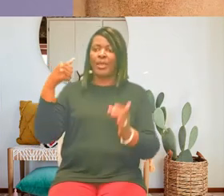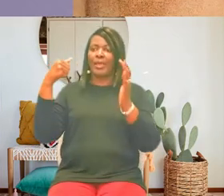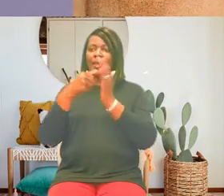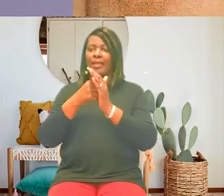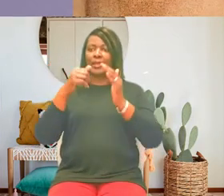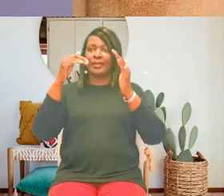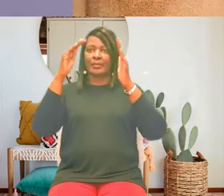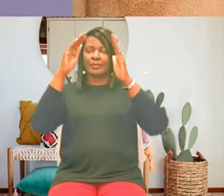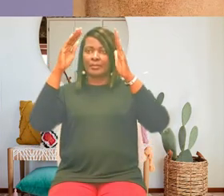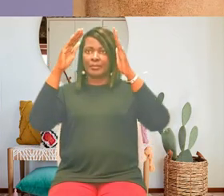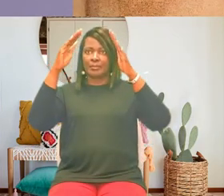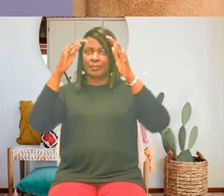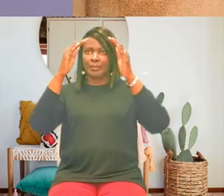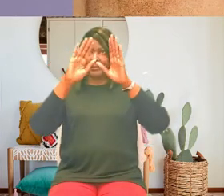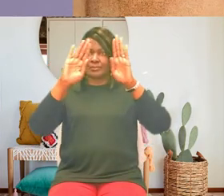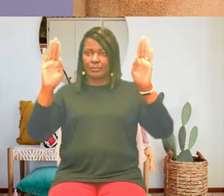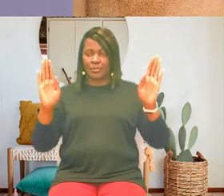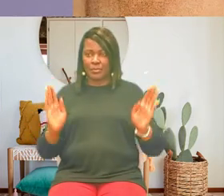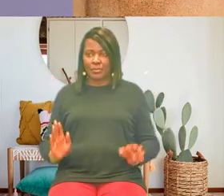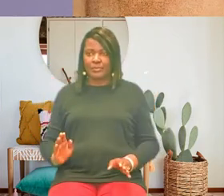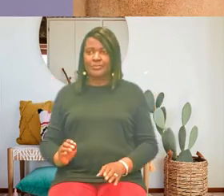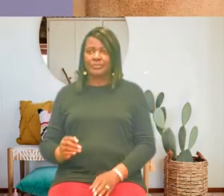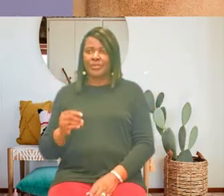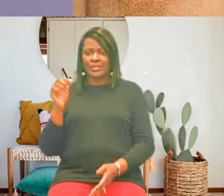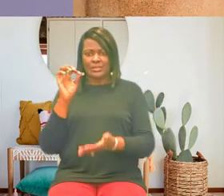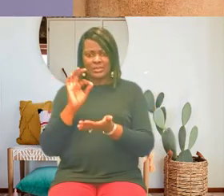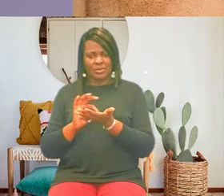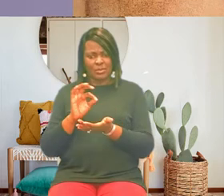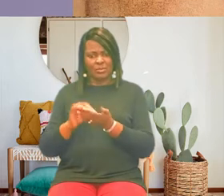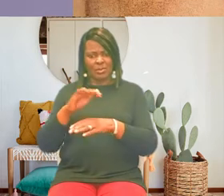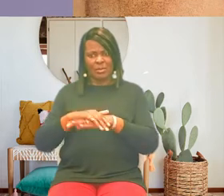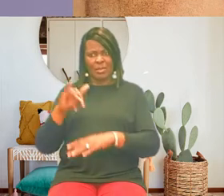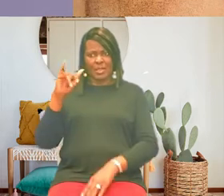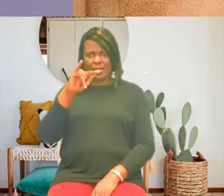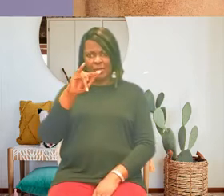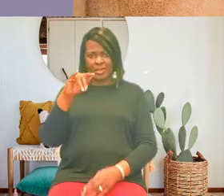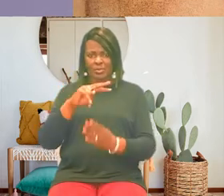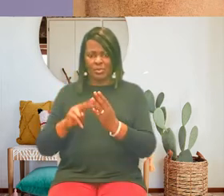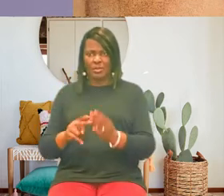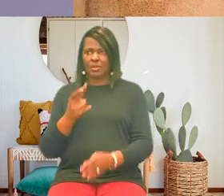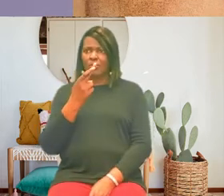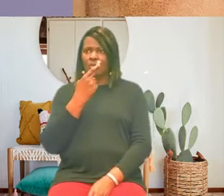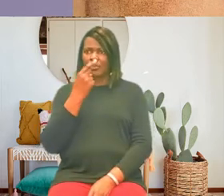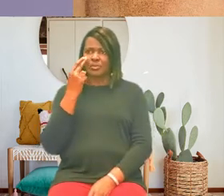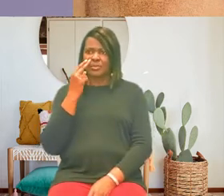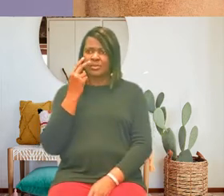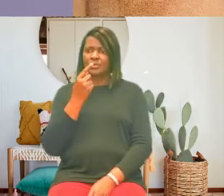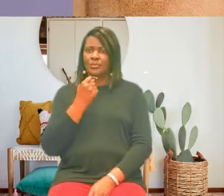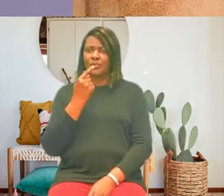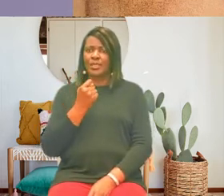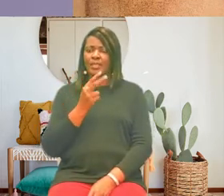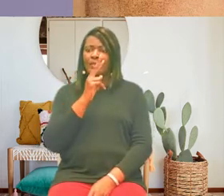written on the wings sister anne read it out loud roses are red violets are blue